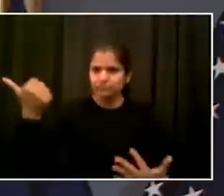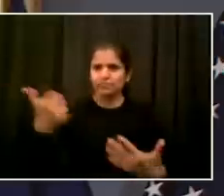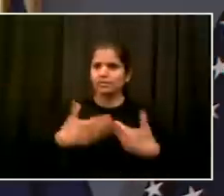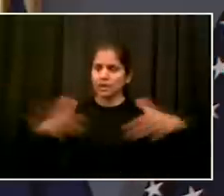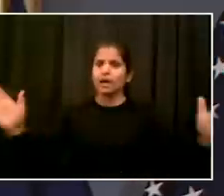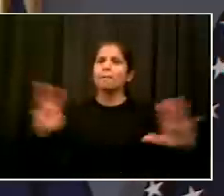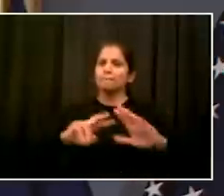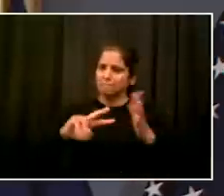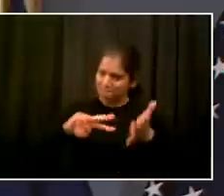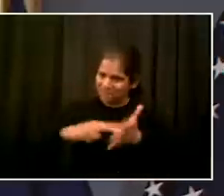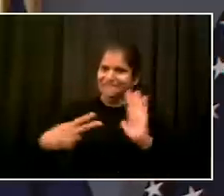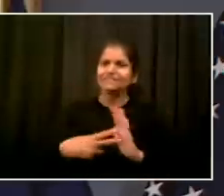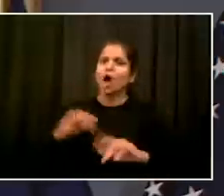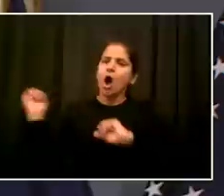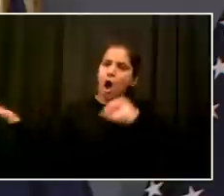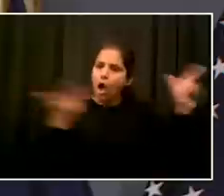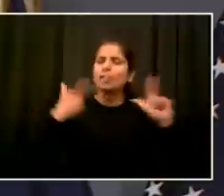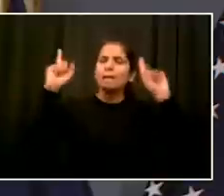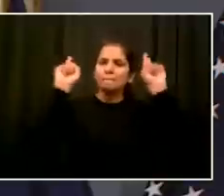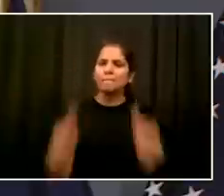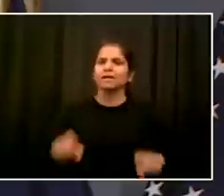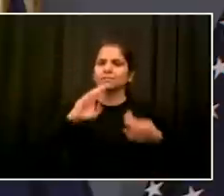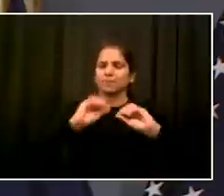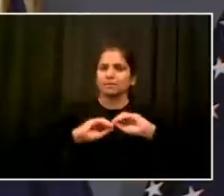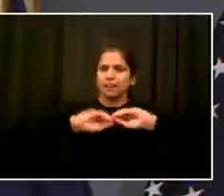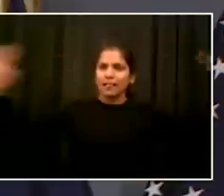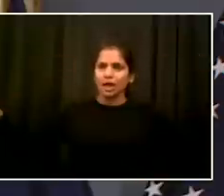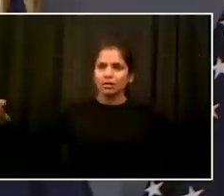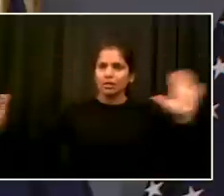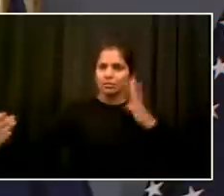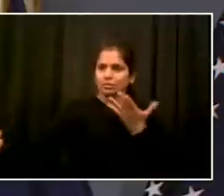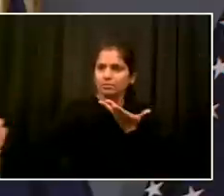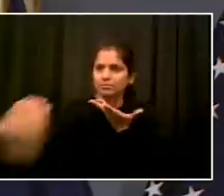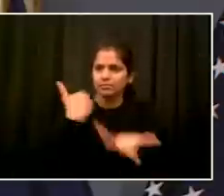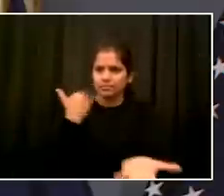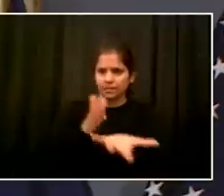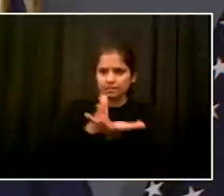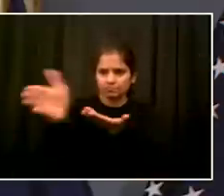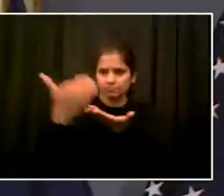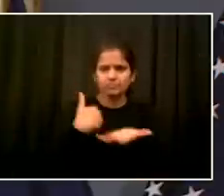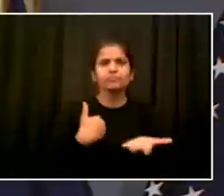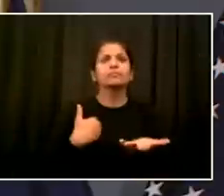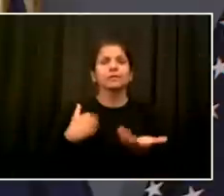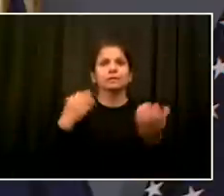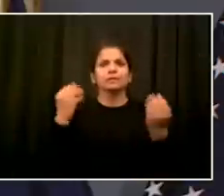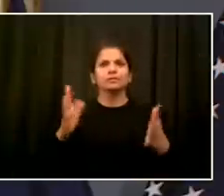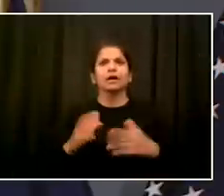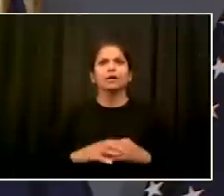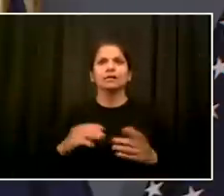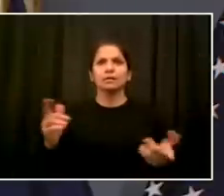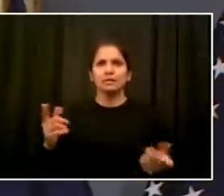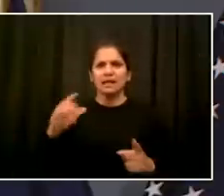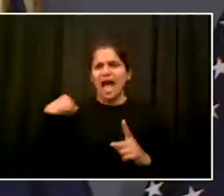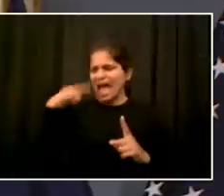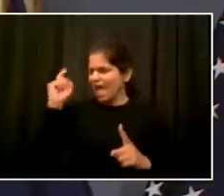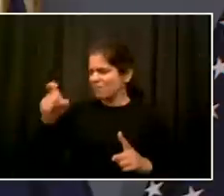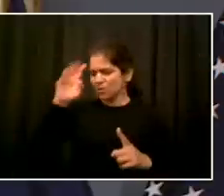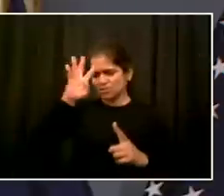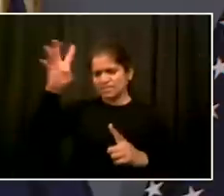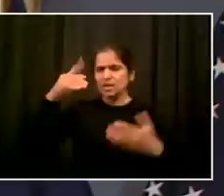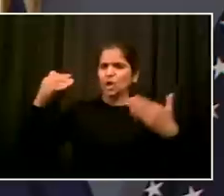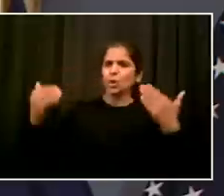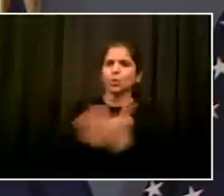private addresses and personal information that is about protecting their safety. I believe that could be done in the month of June.